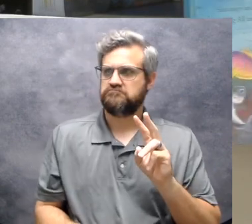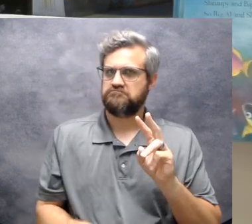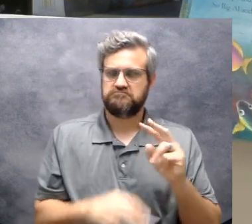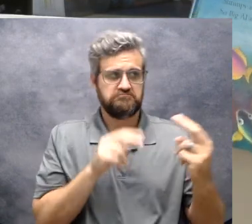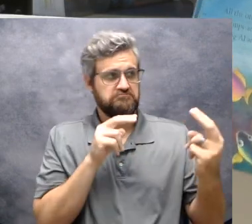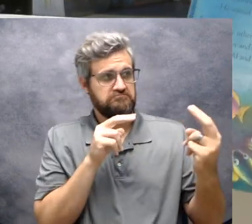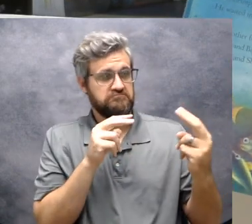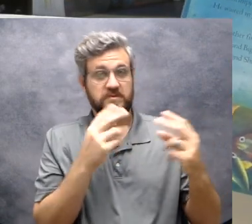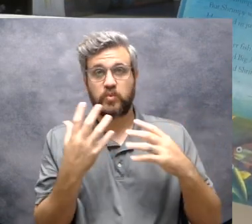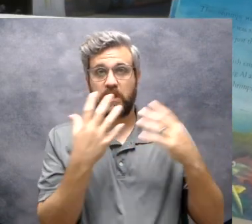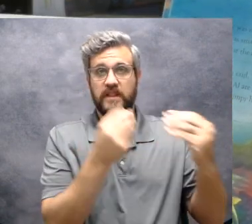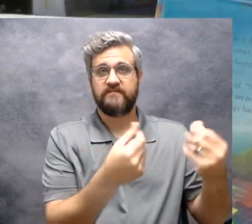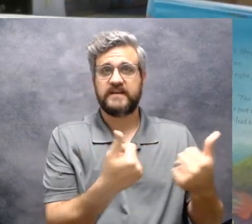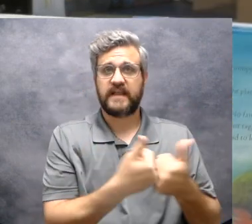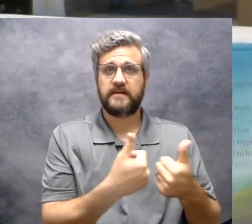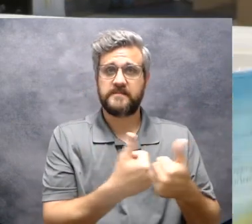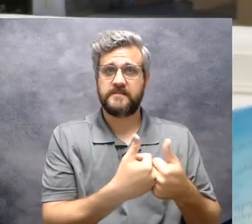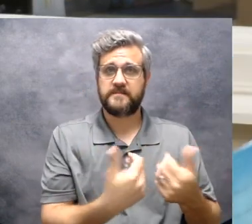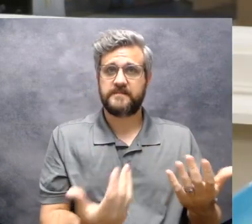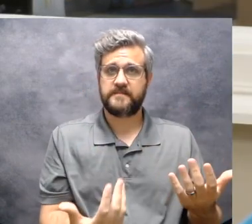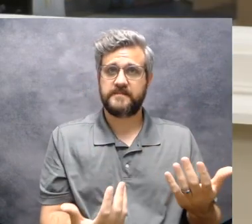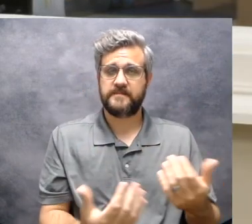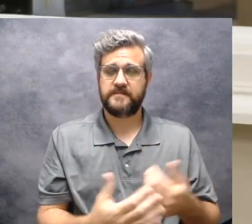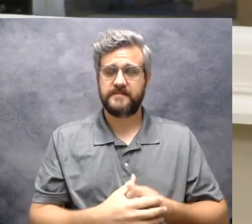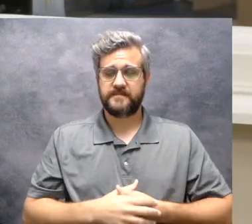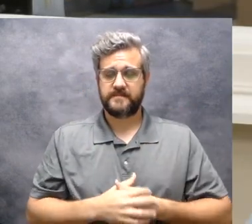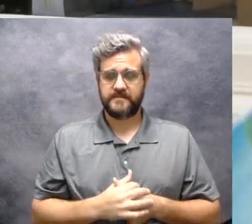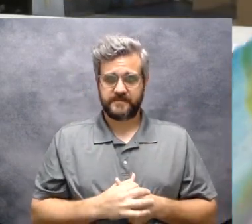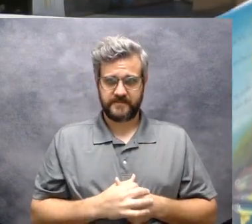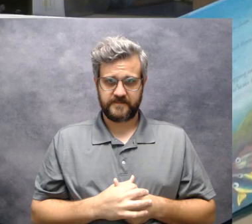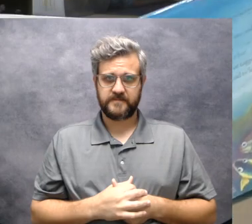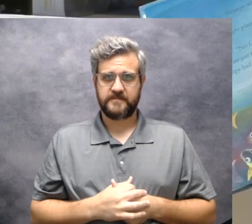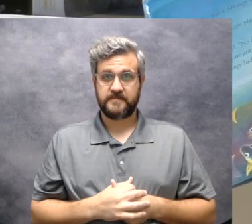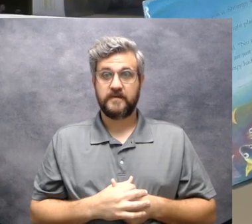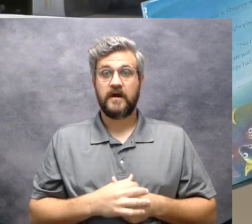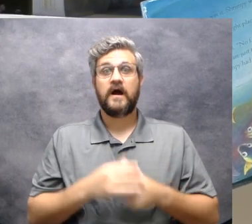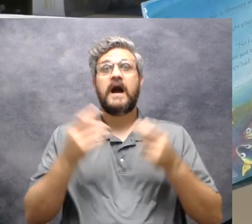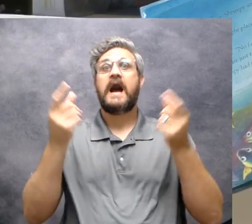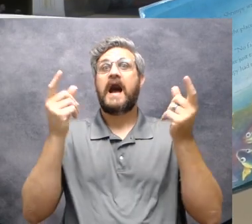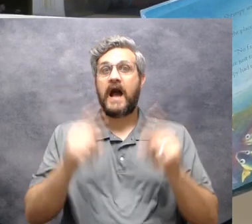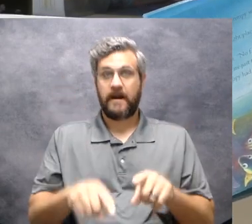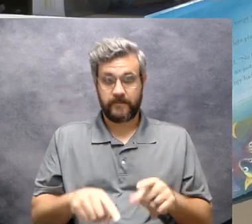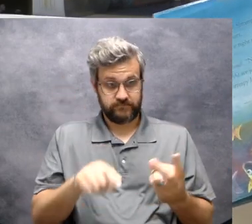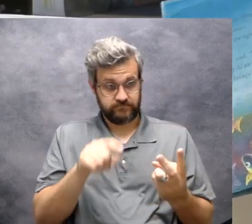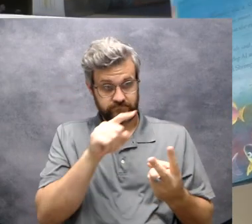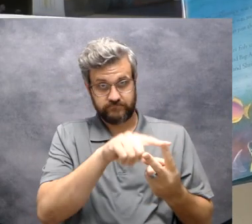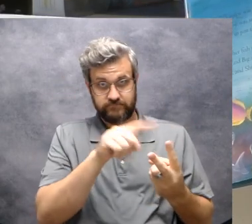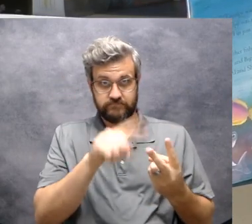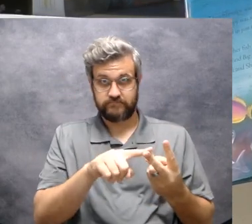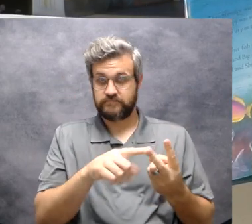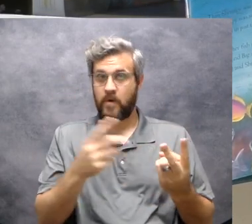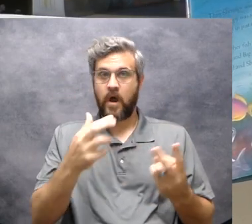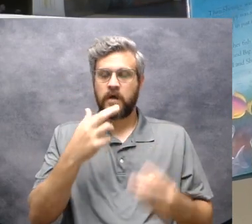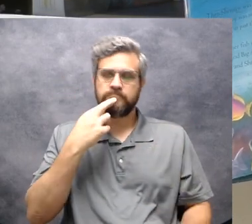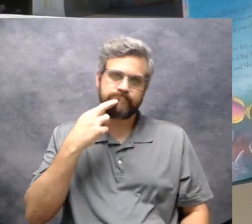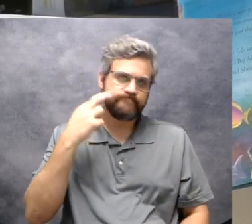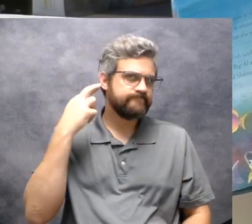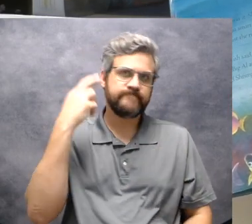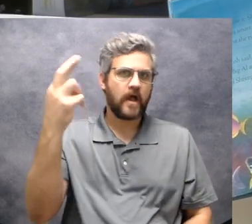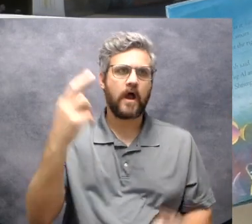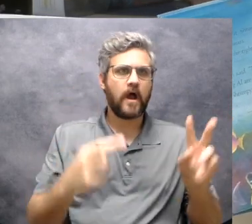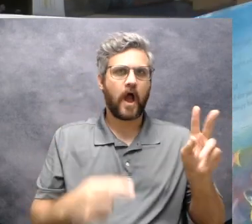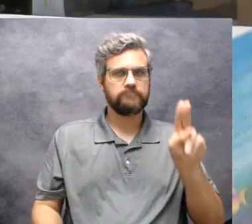had to leave the game. And that's when Big Al and Shrimpy became